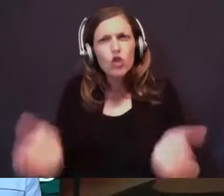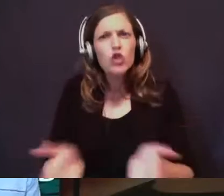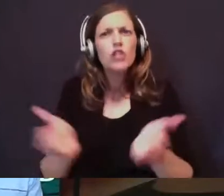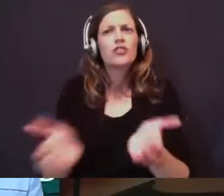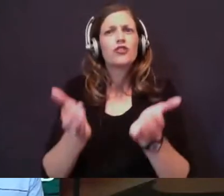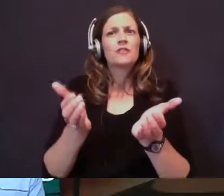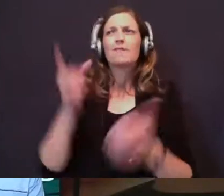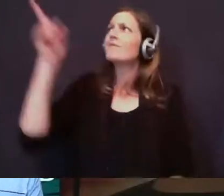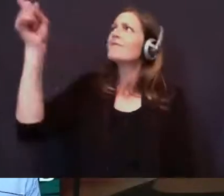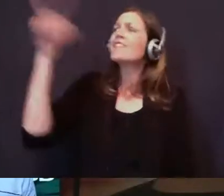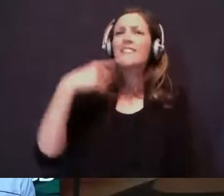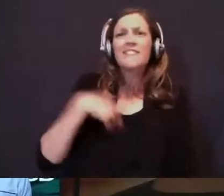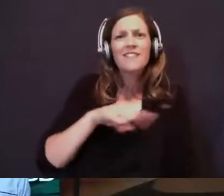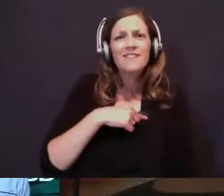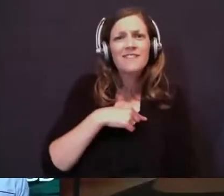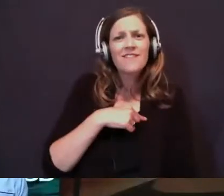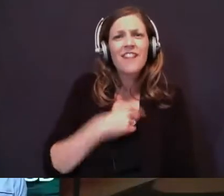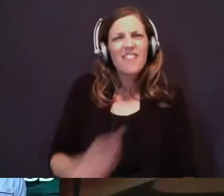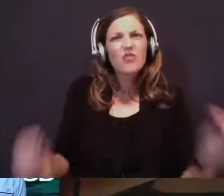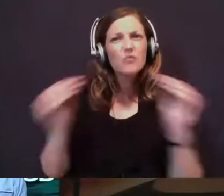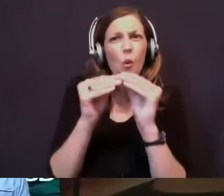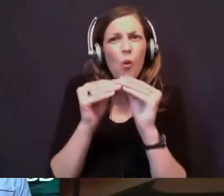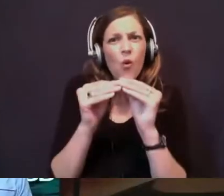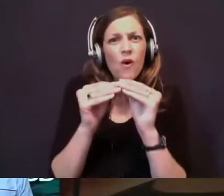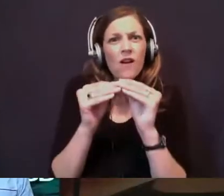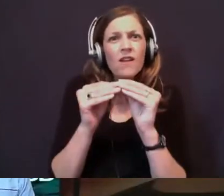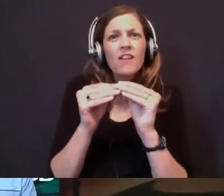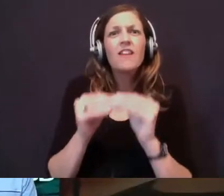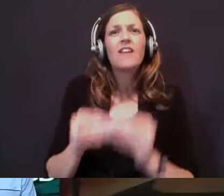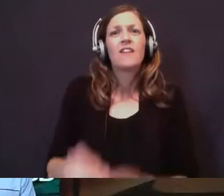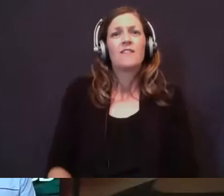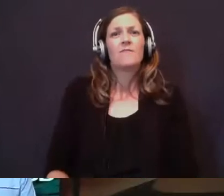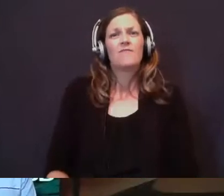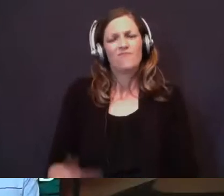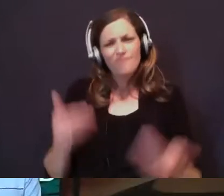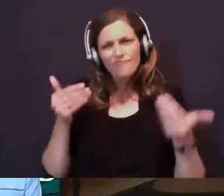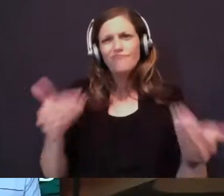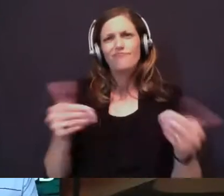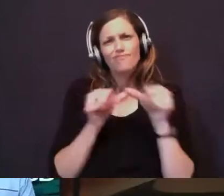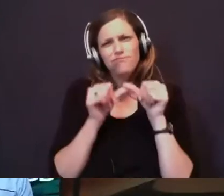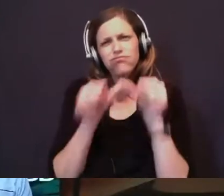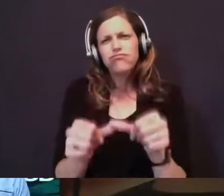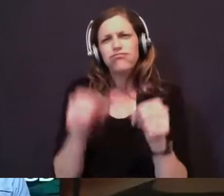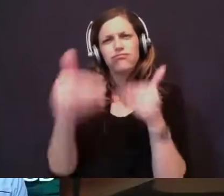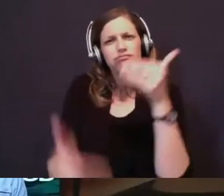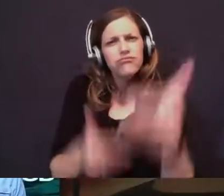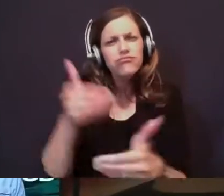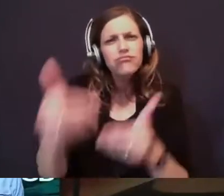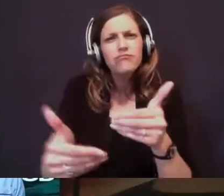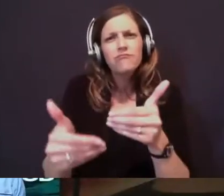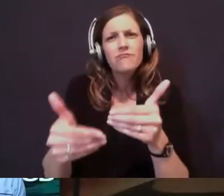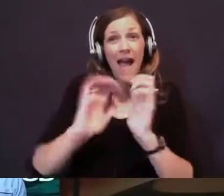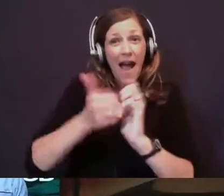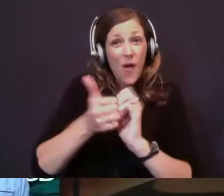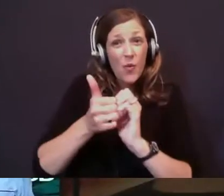God tells us that there is more to carry on, to press on in his strength.